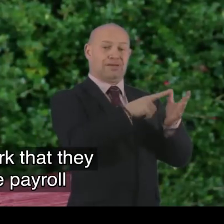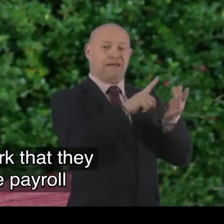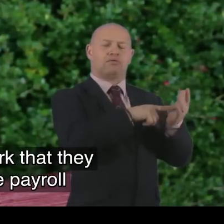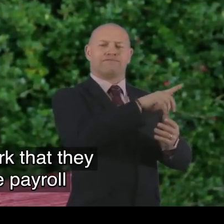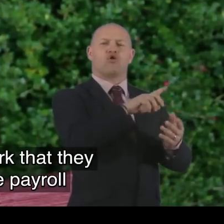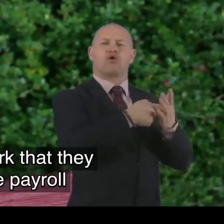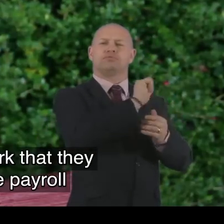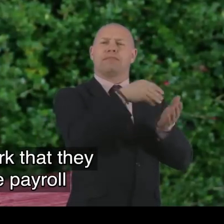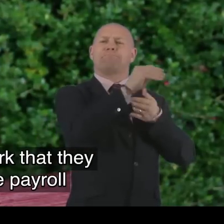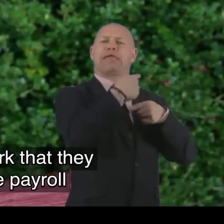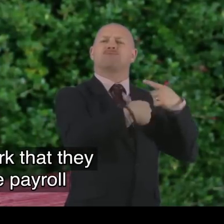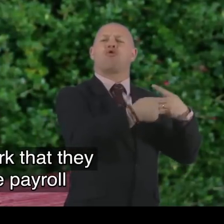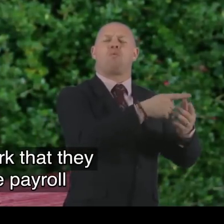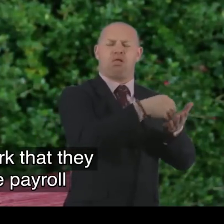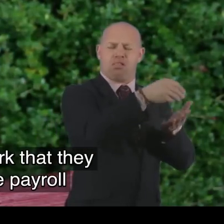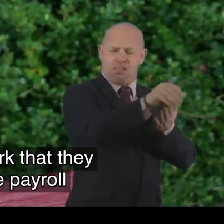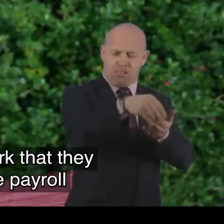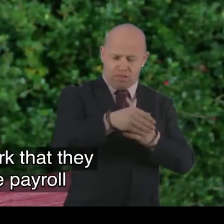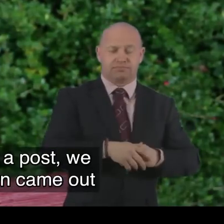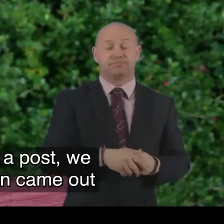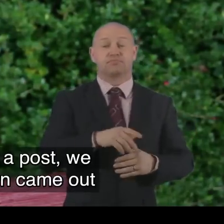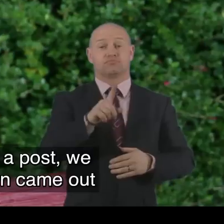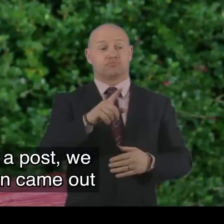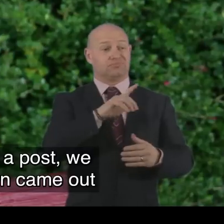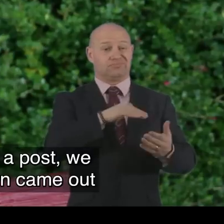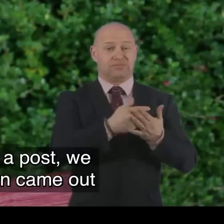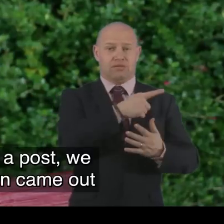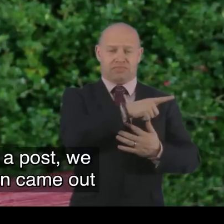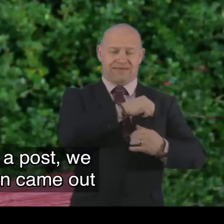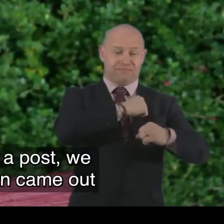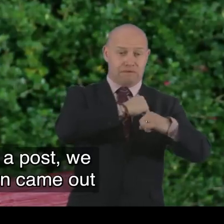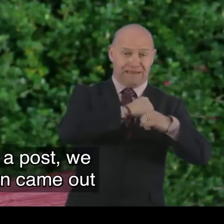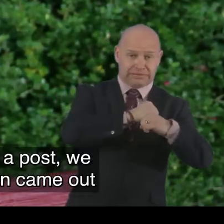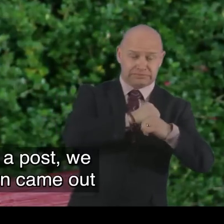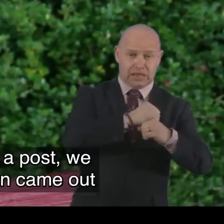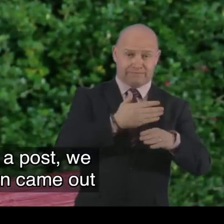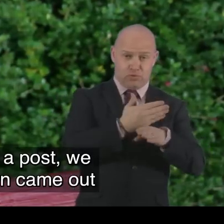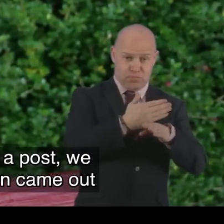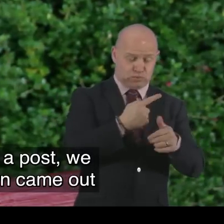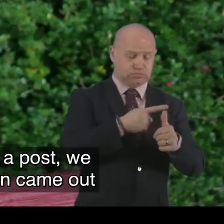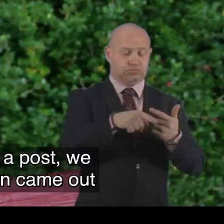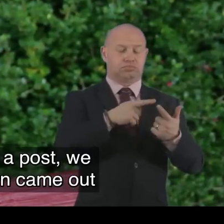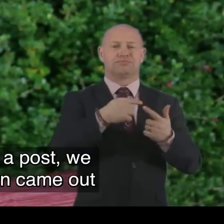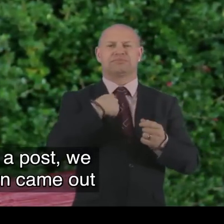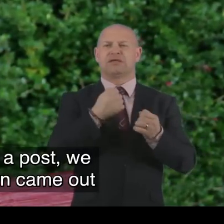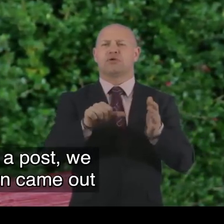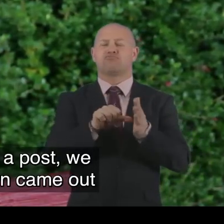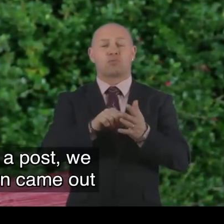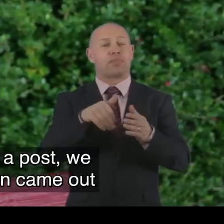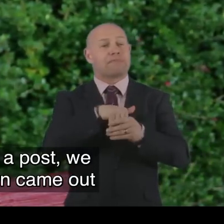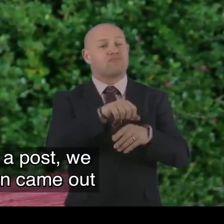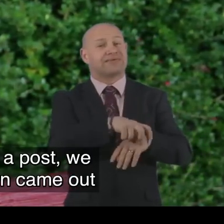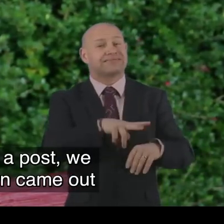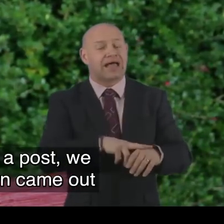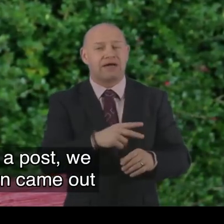take AILN. To do the pay. The payroll. But since then. We have done. Advertising for a post. Uh.